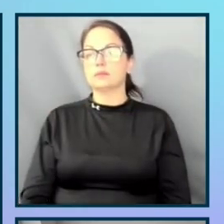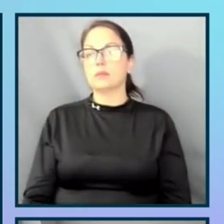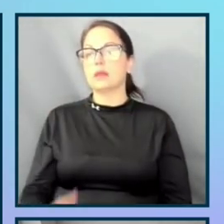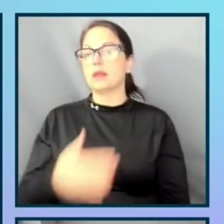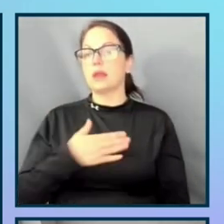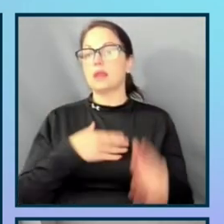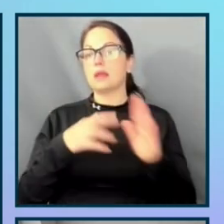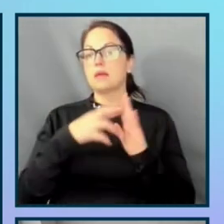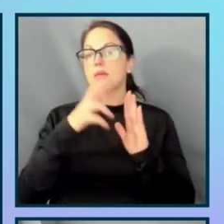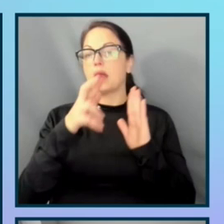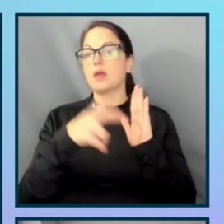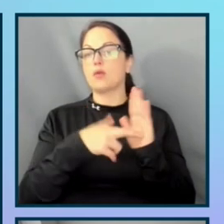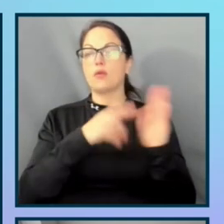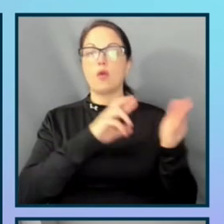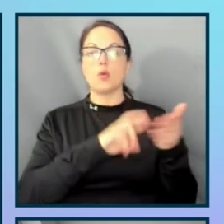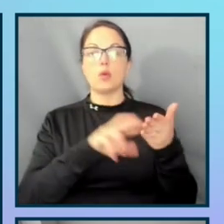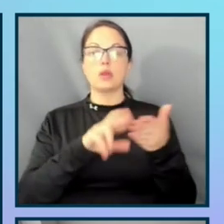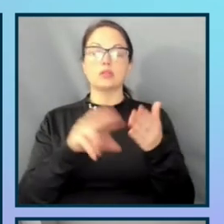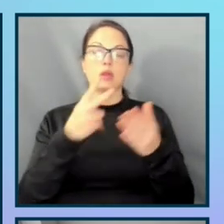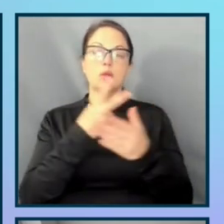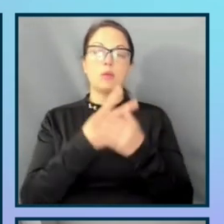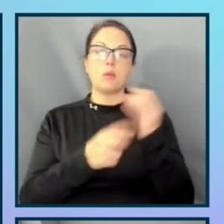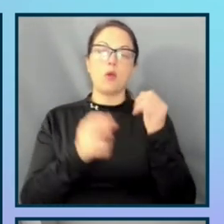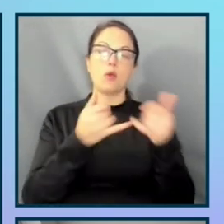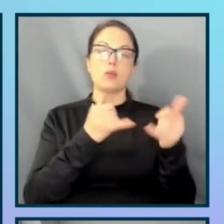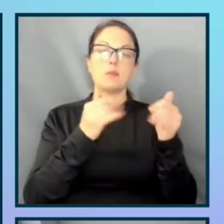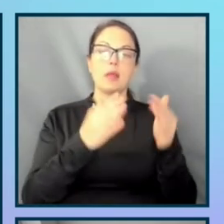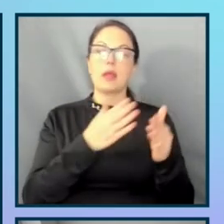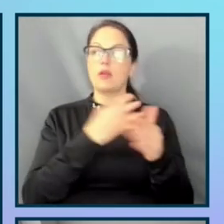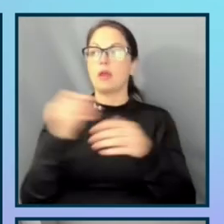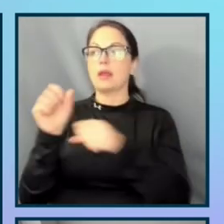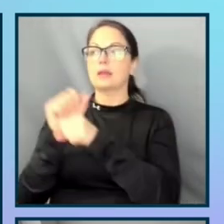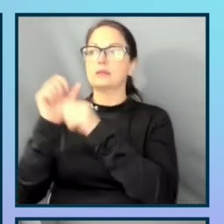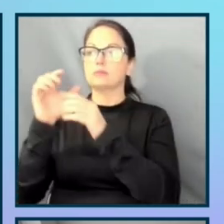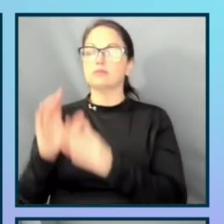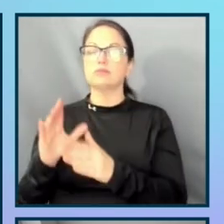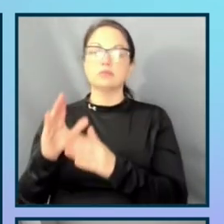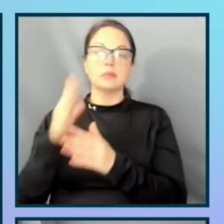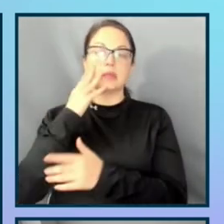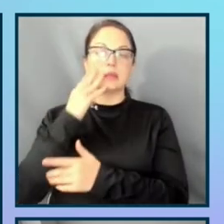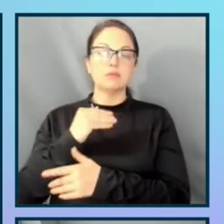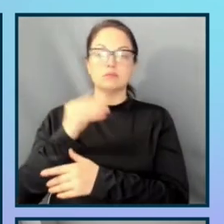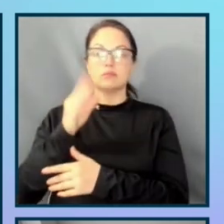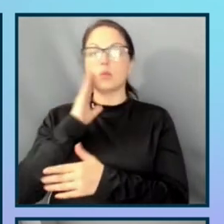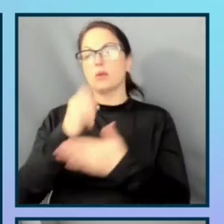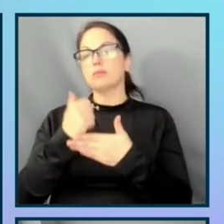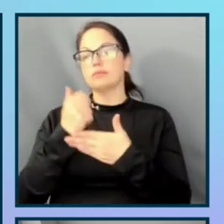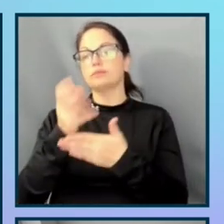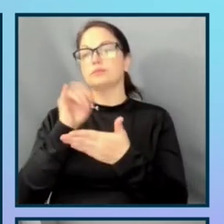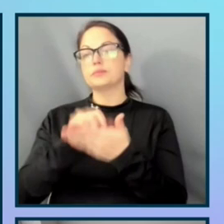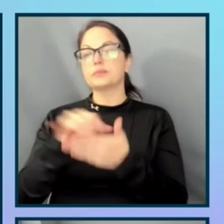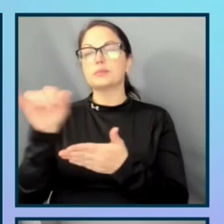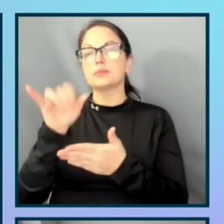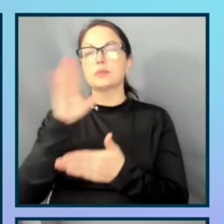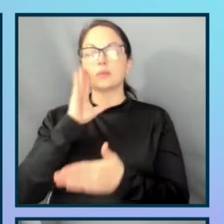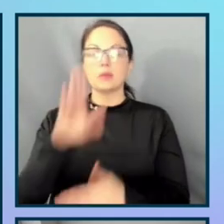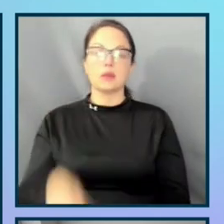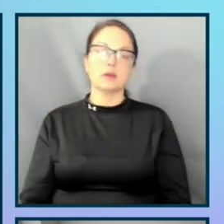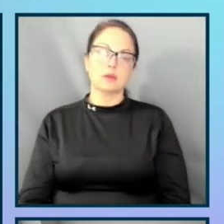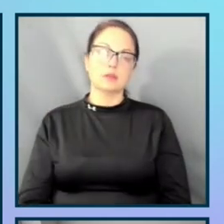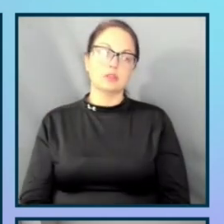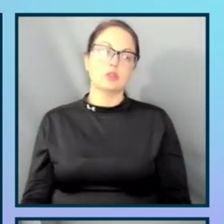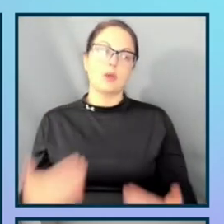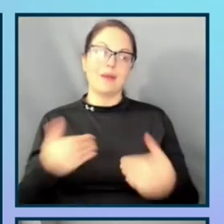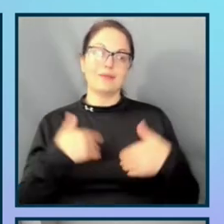research for both player and employee experience also helped with that as well. So having that advocates at